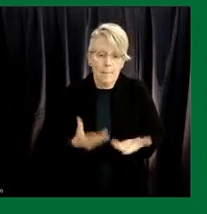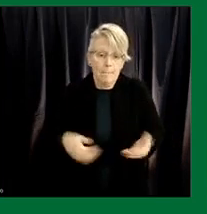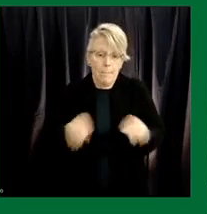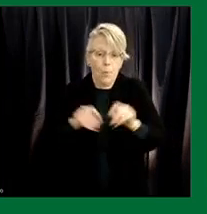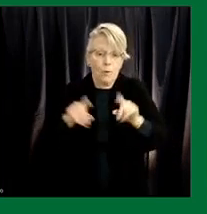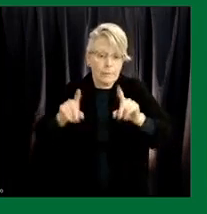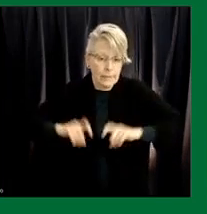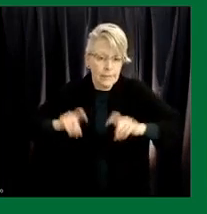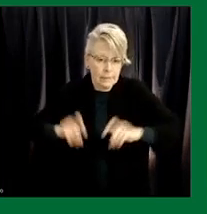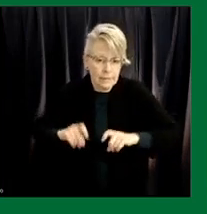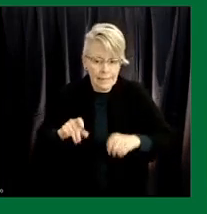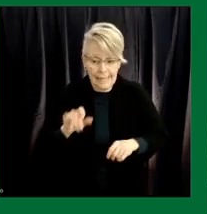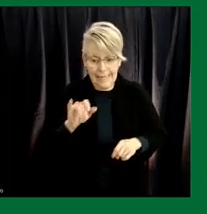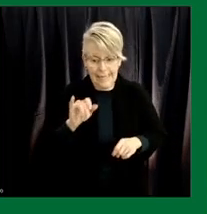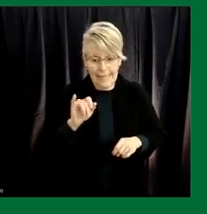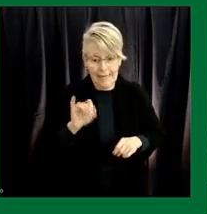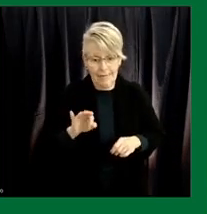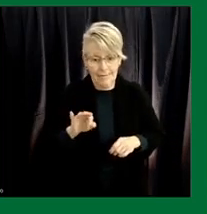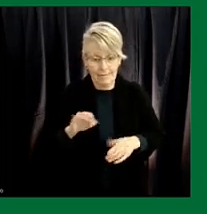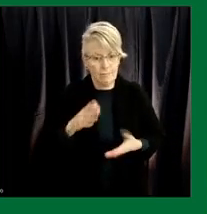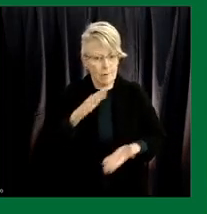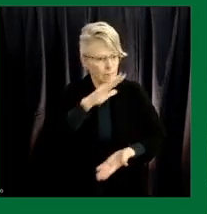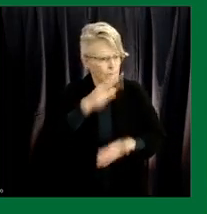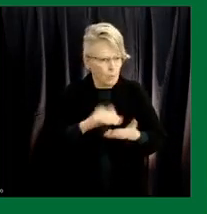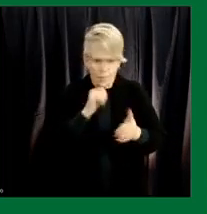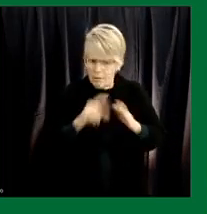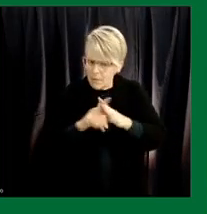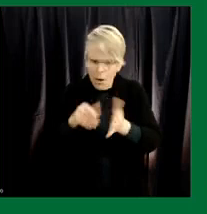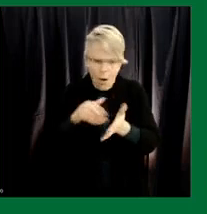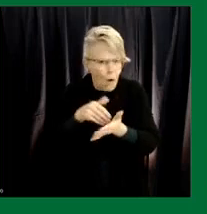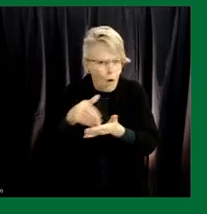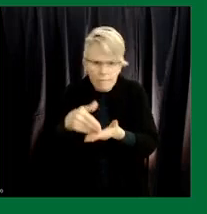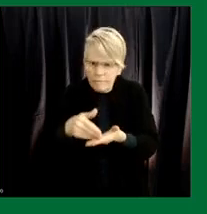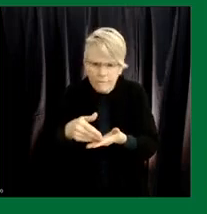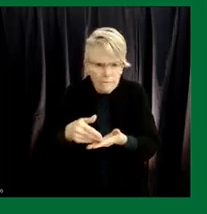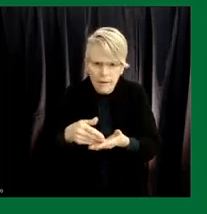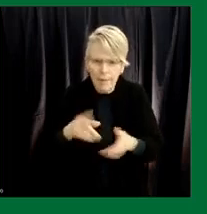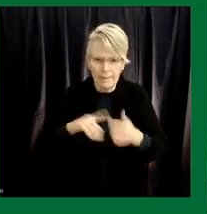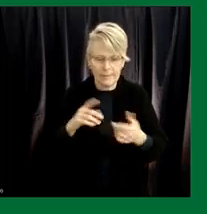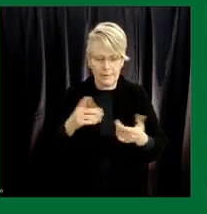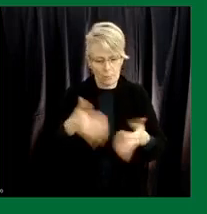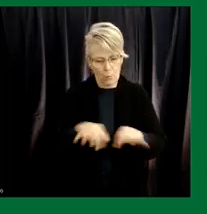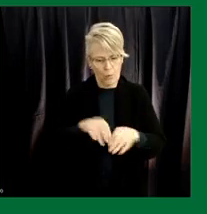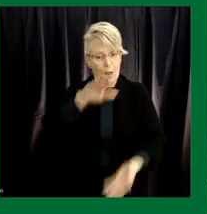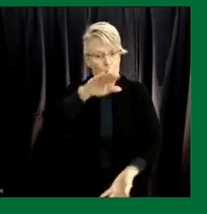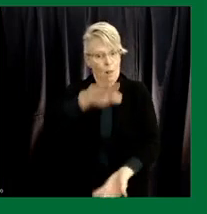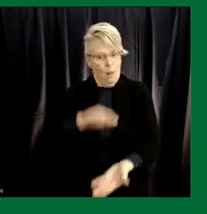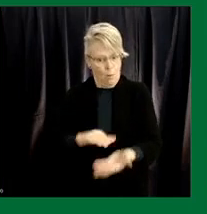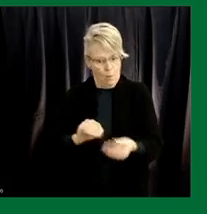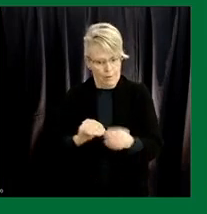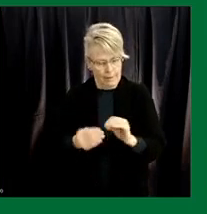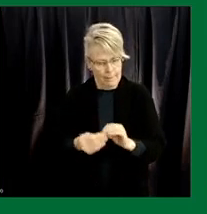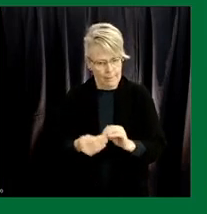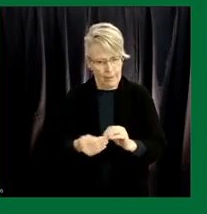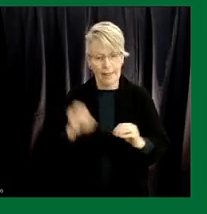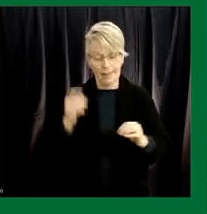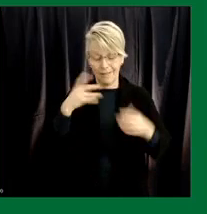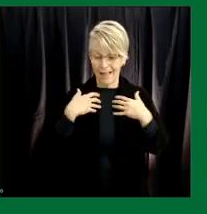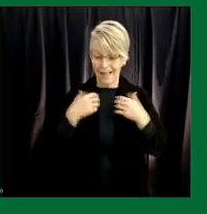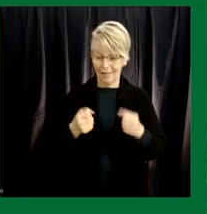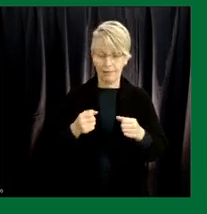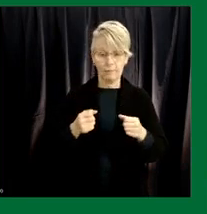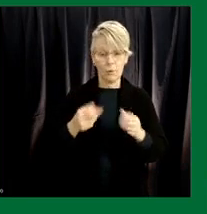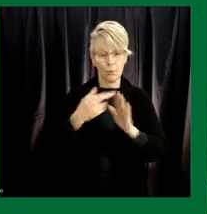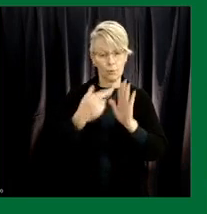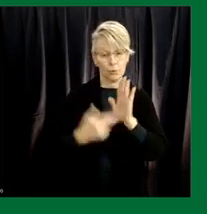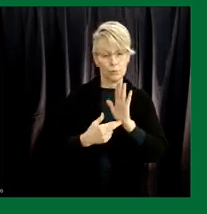higher proportion if you have lower number of case numbers so that's the bonus of keeping our case numbers low and in terms of public health measures we're obviously all